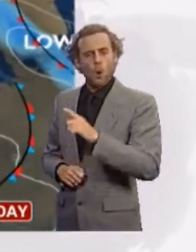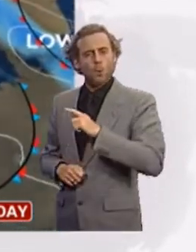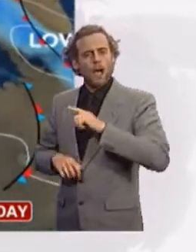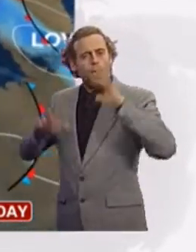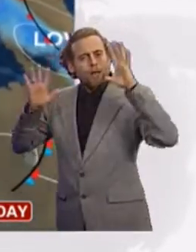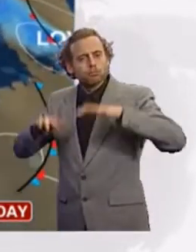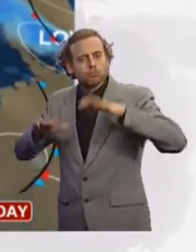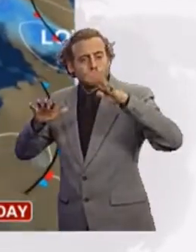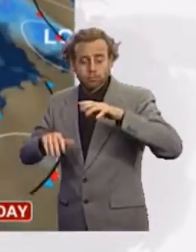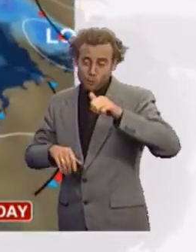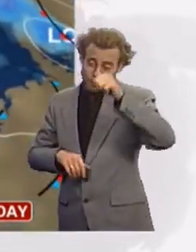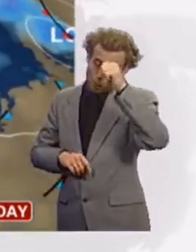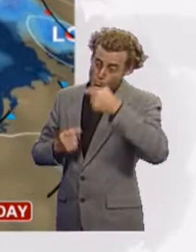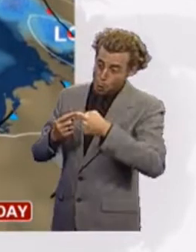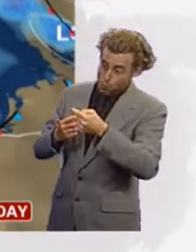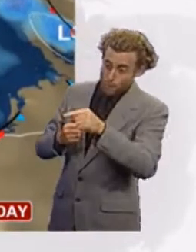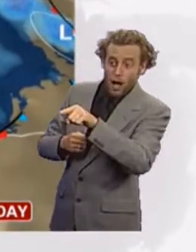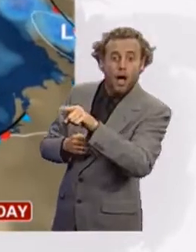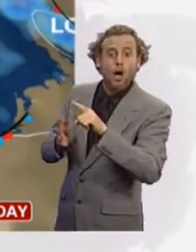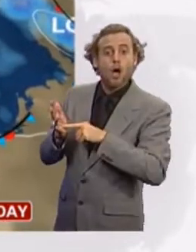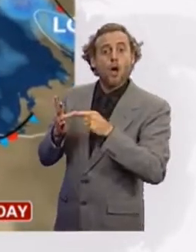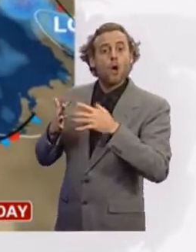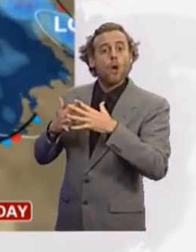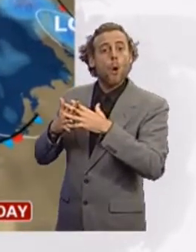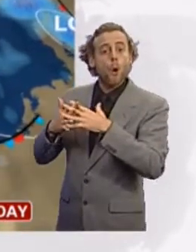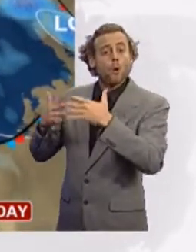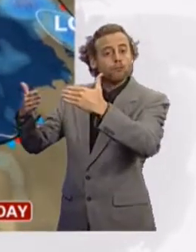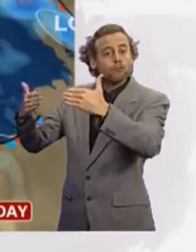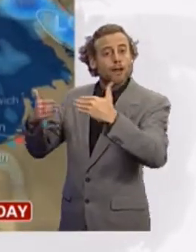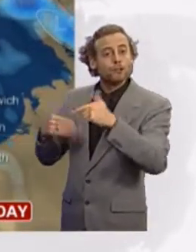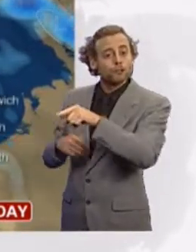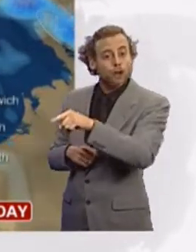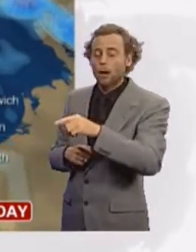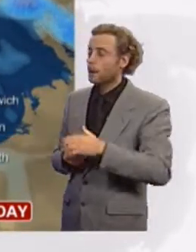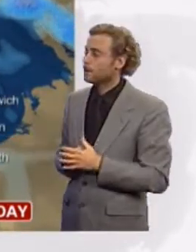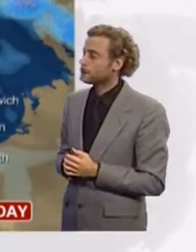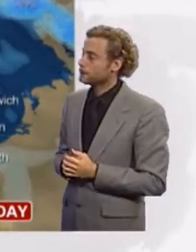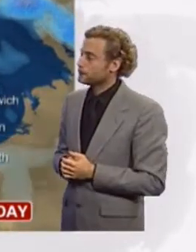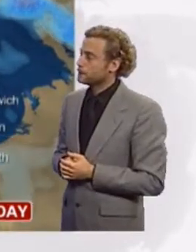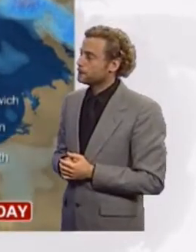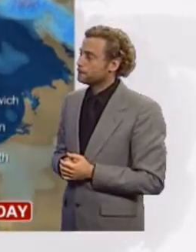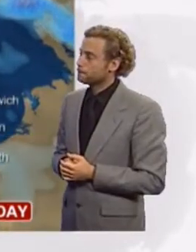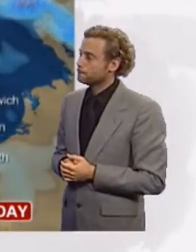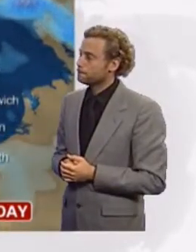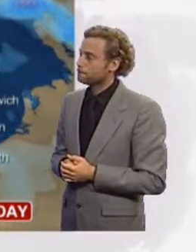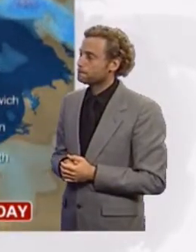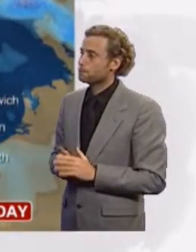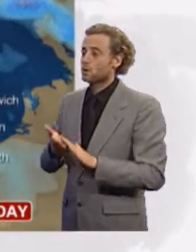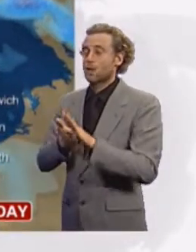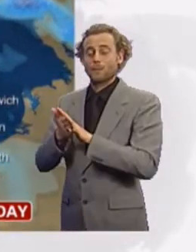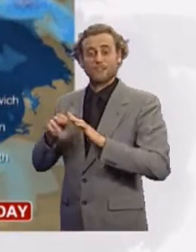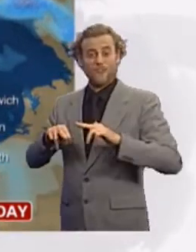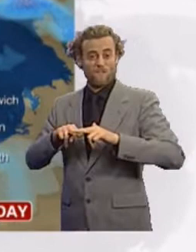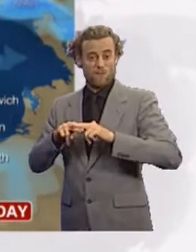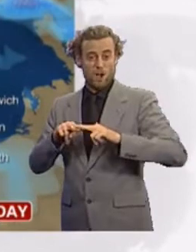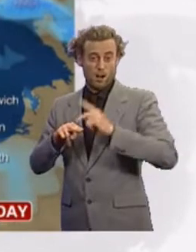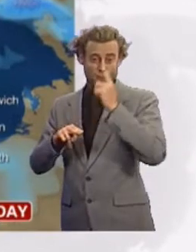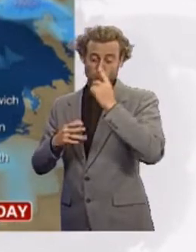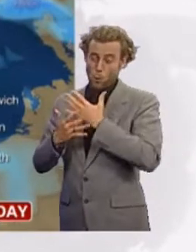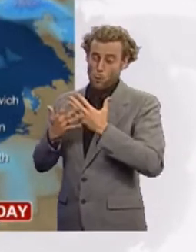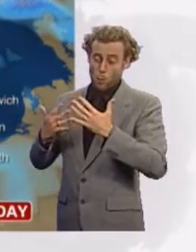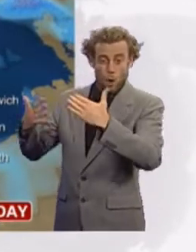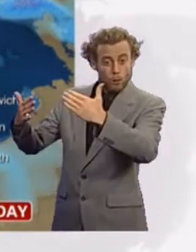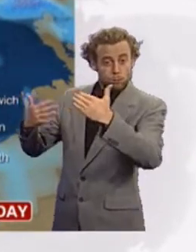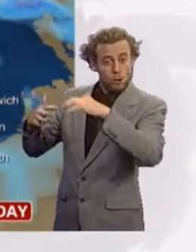never too far away from us on Friday, always closer to eastern districts than it is to the west. So it's here where we'll see maybe some longer spells of rain and it will feel